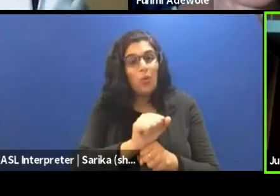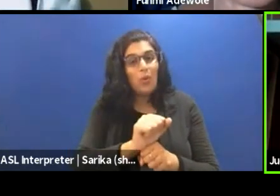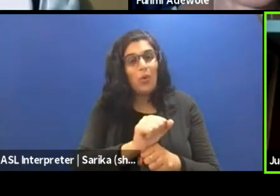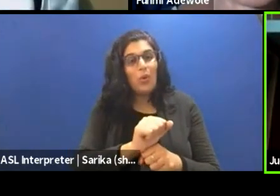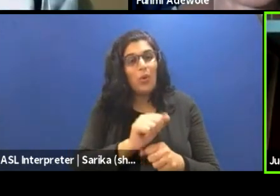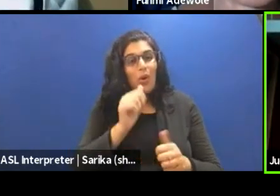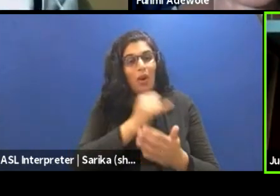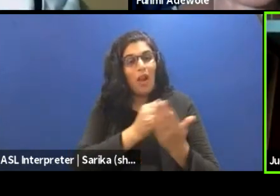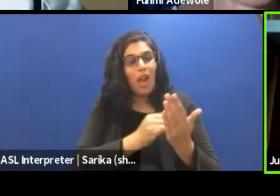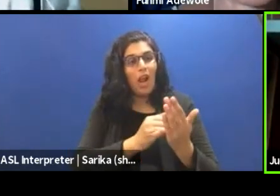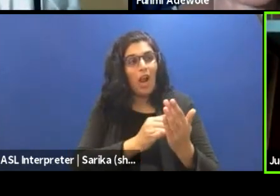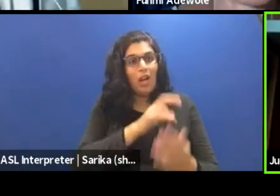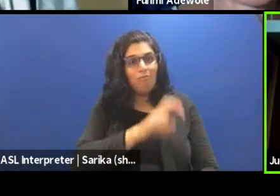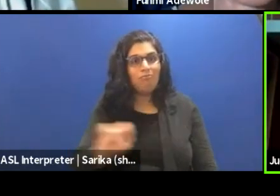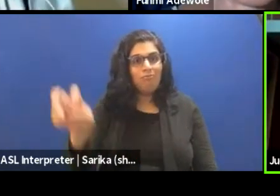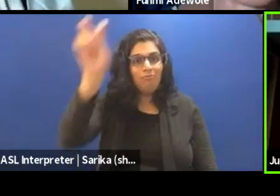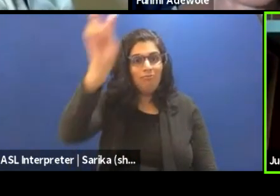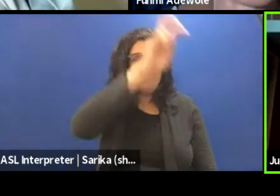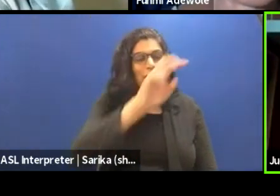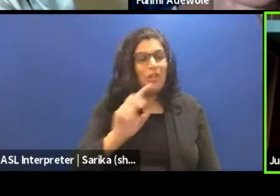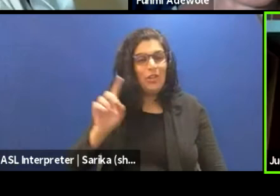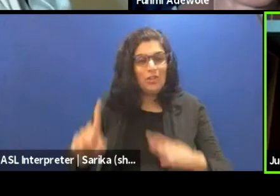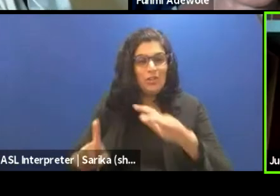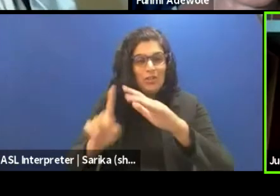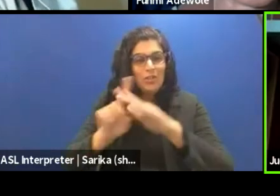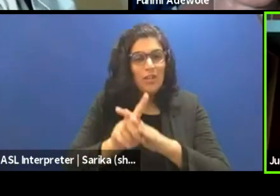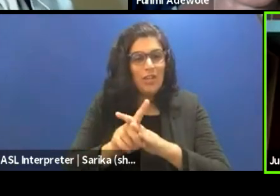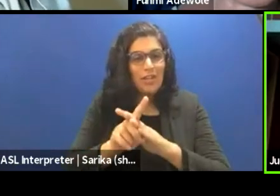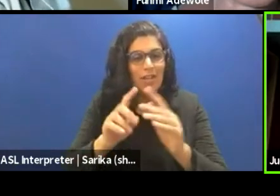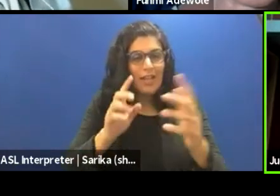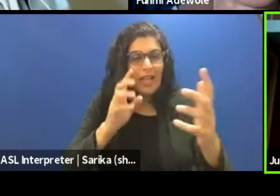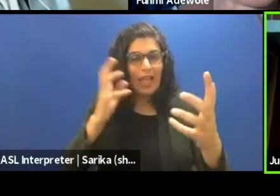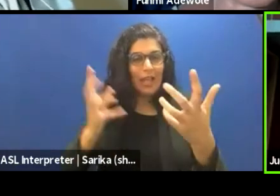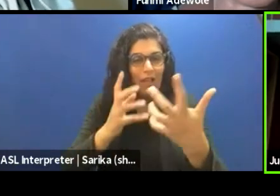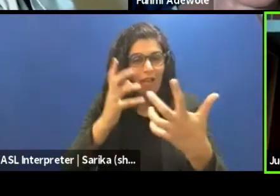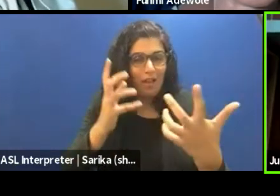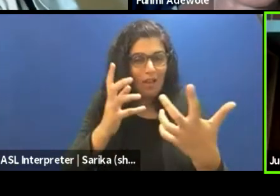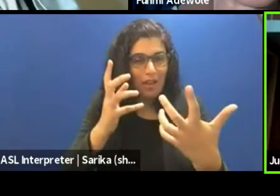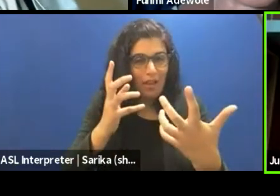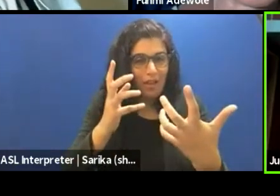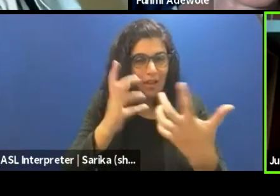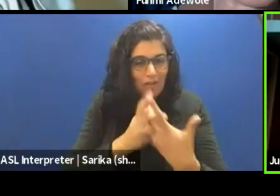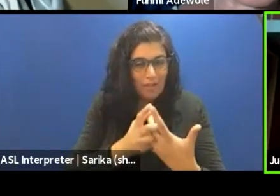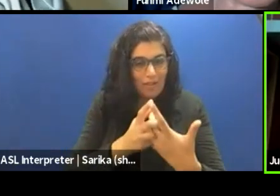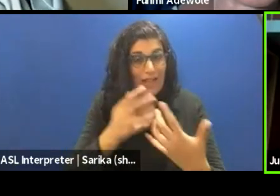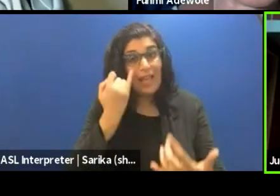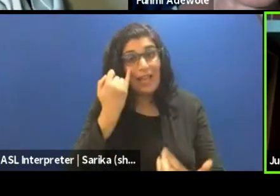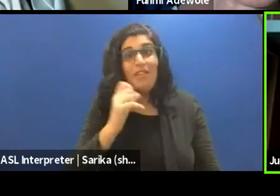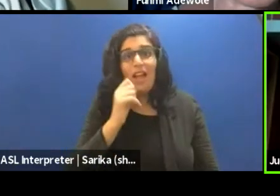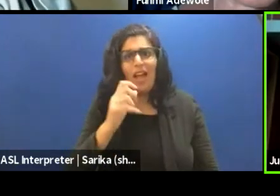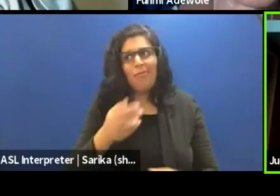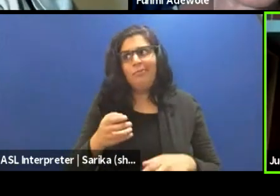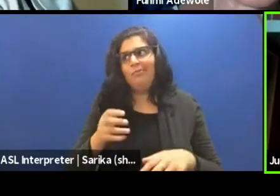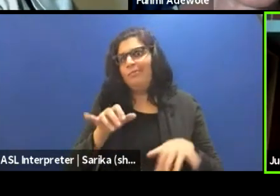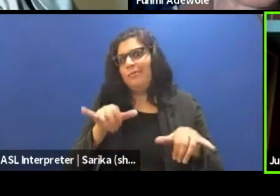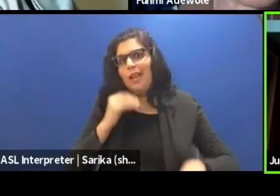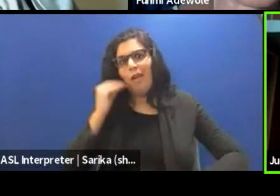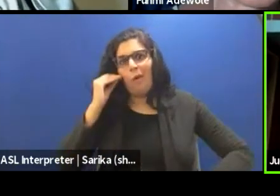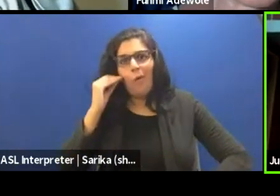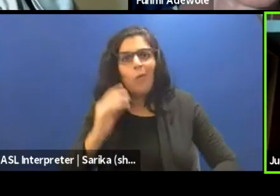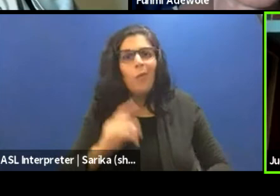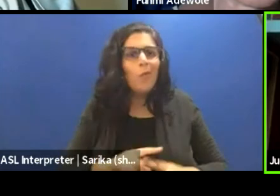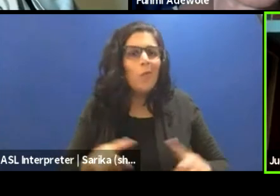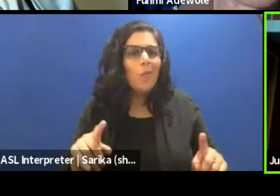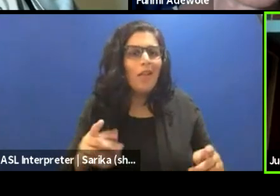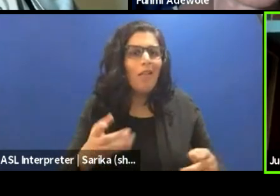step in, you know, you come in, you fit into it. If you are not fitting into it, then you just stay home, you know. So, yeah, so there's a